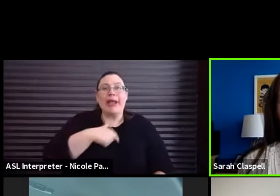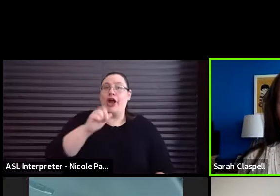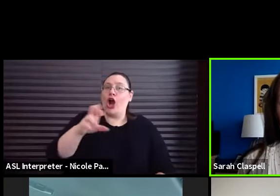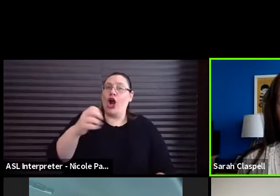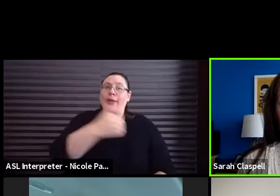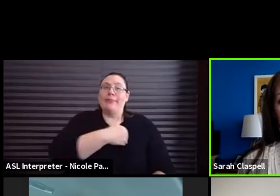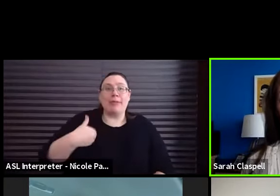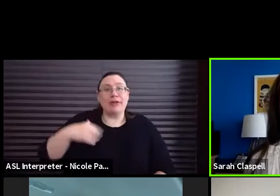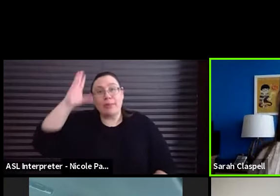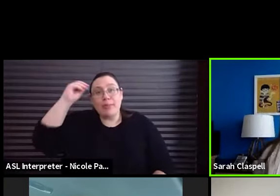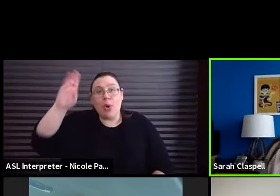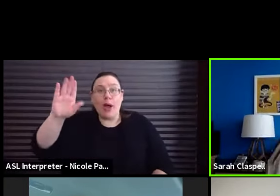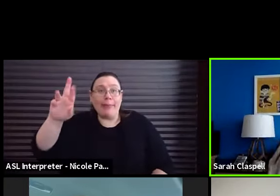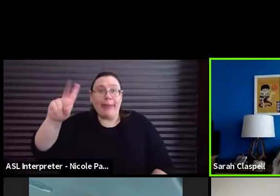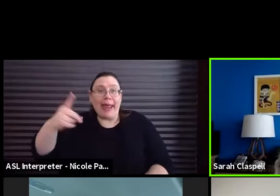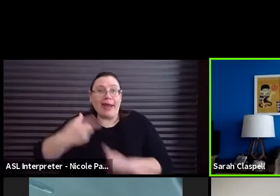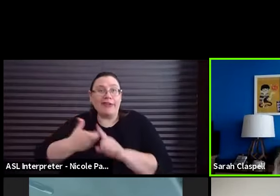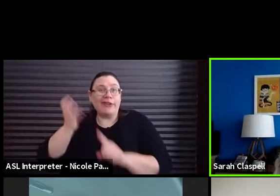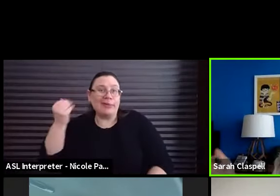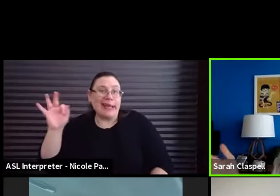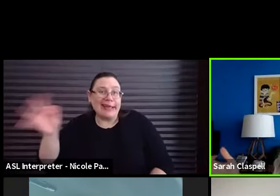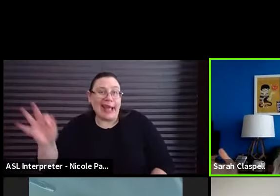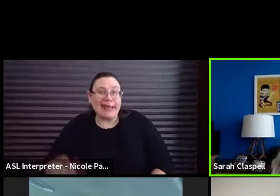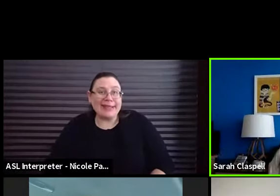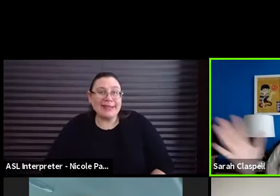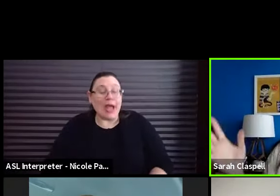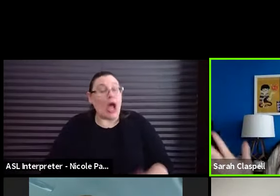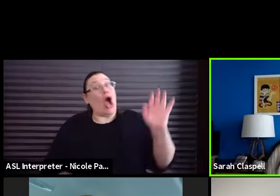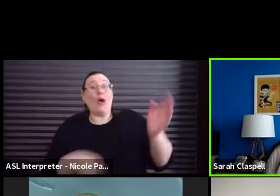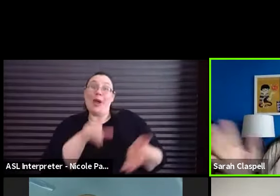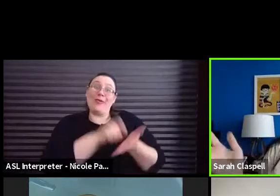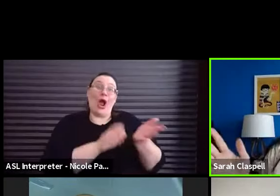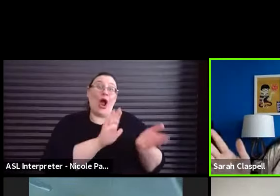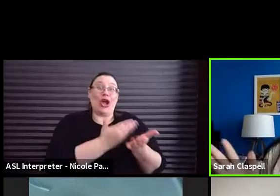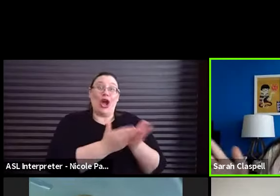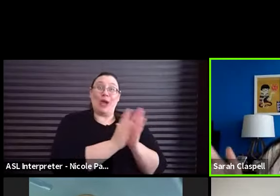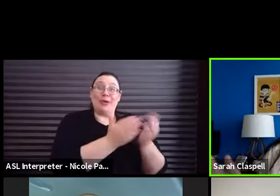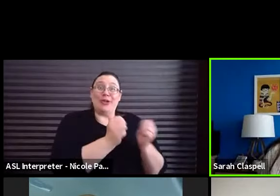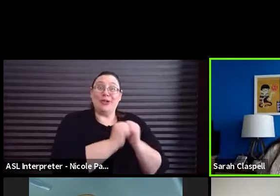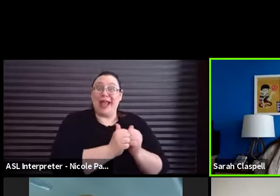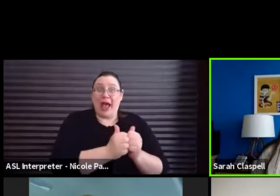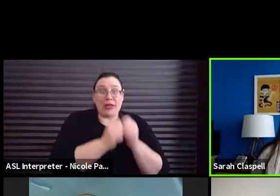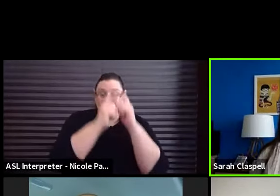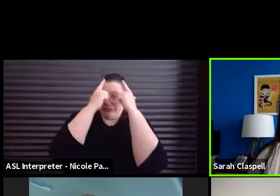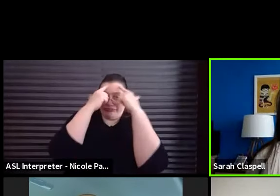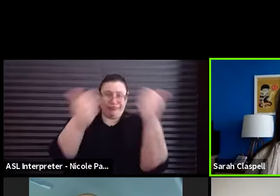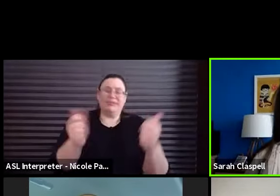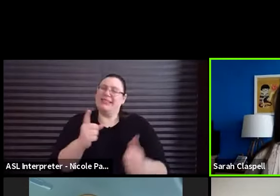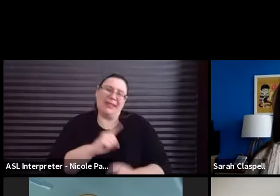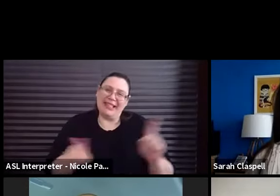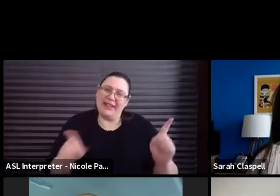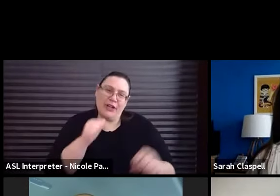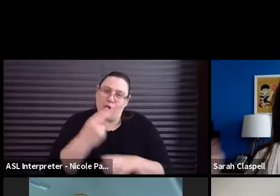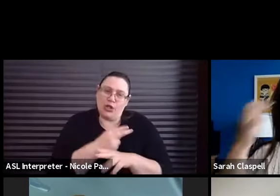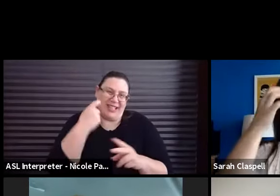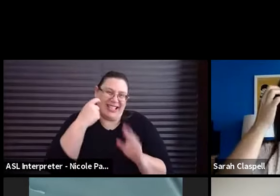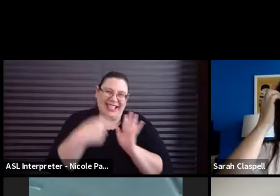band from the nineties, or we all wrote a cookbook together or something different. Please be something different. You can't use those.